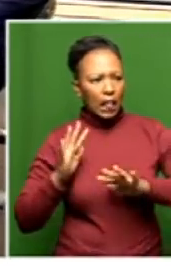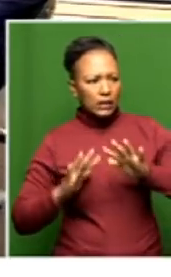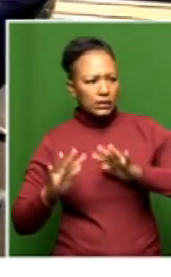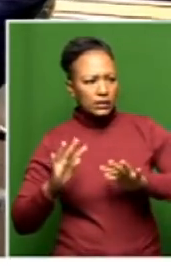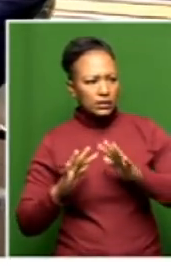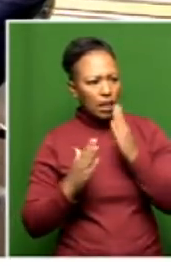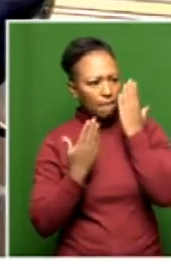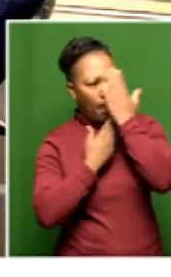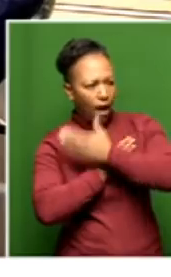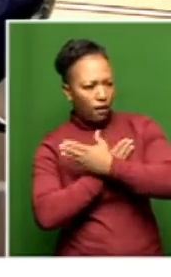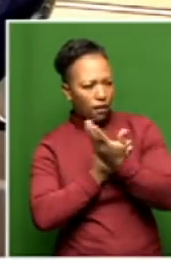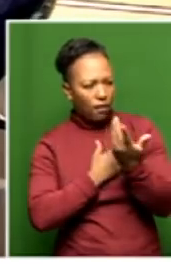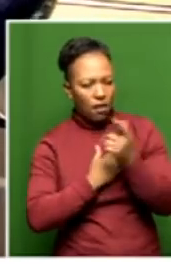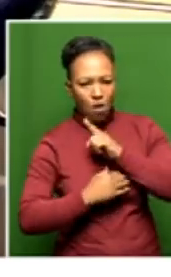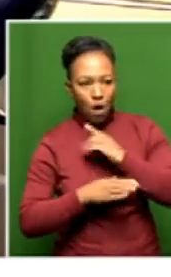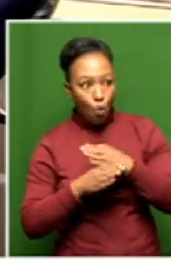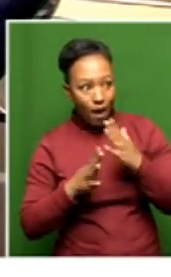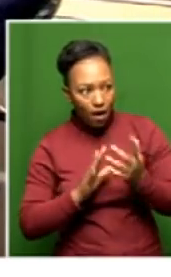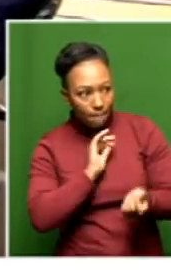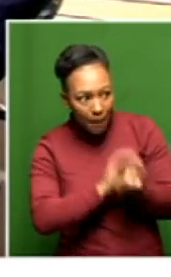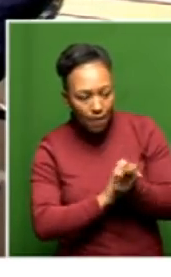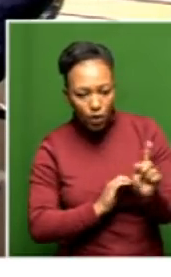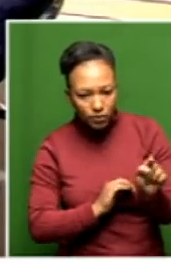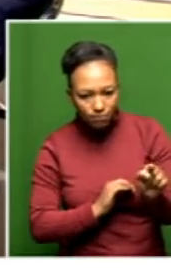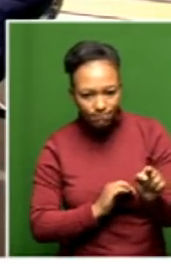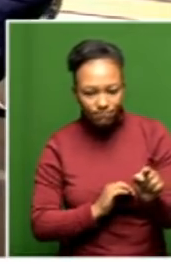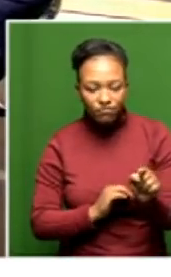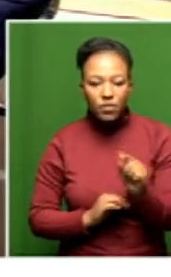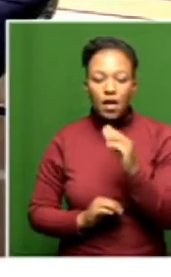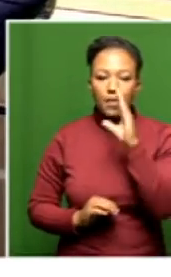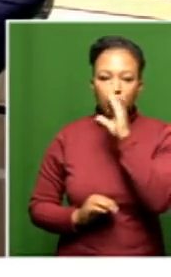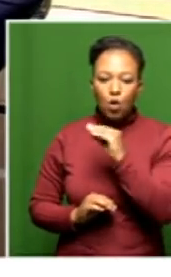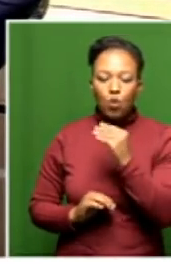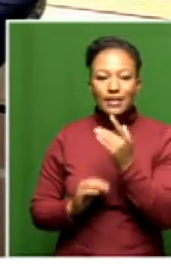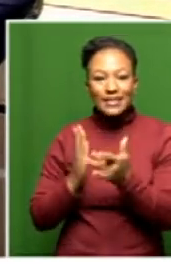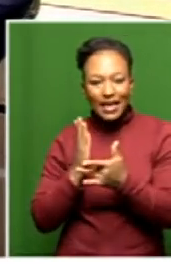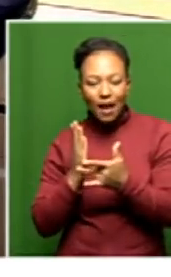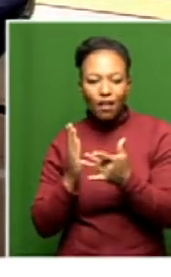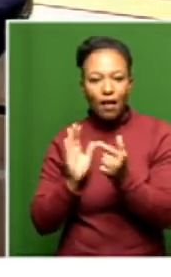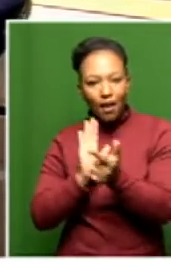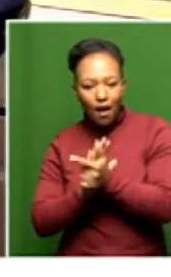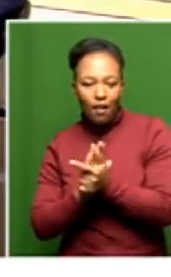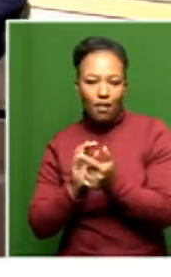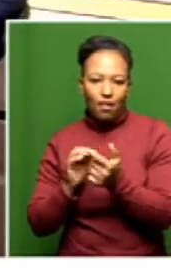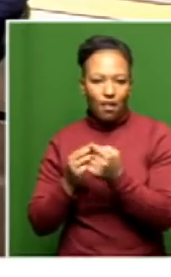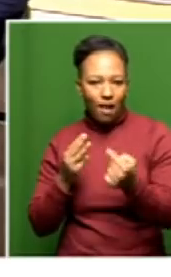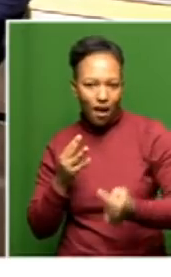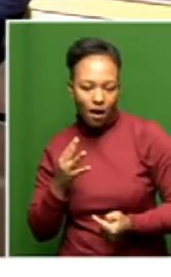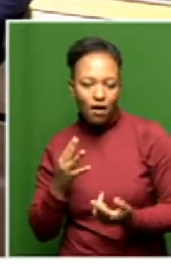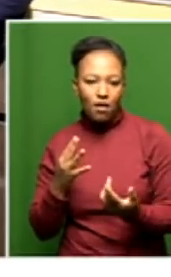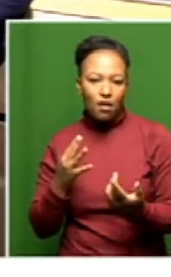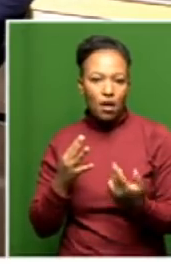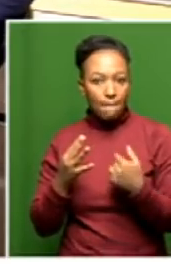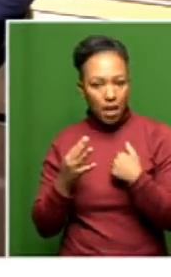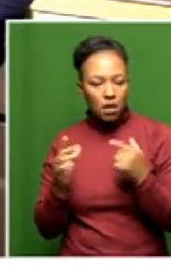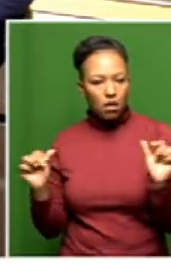We are talking about what happened to the workers. All right. I'm talking about technicalities, the legalities. I come